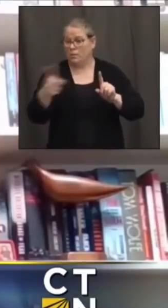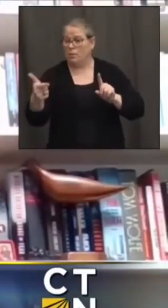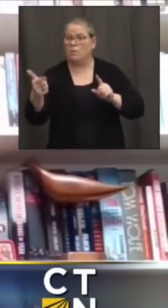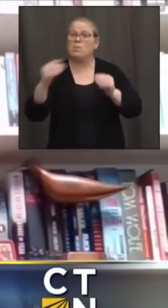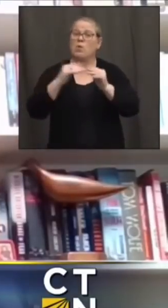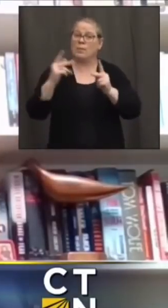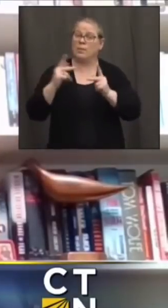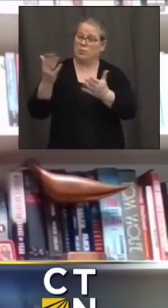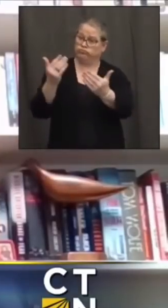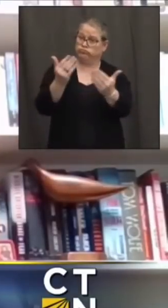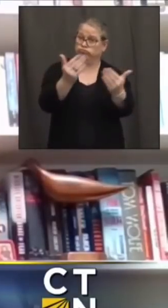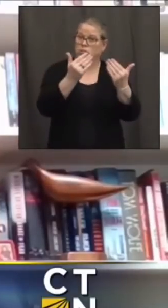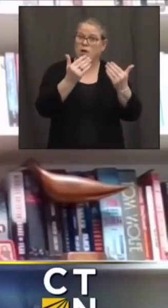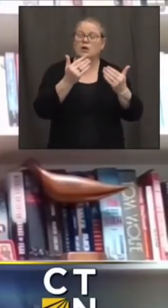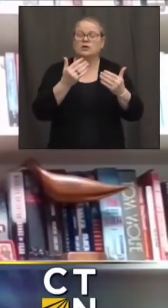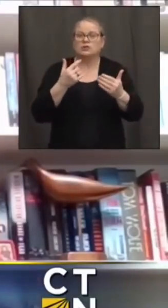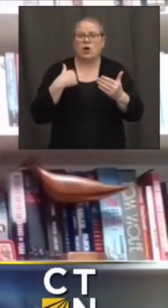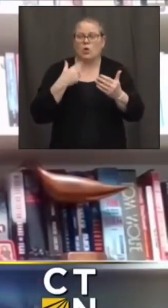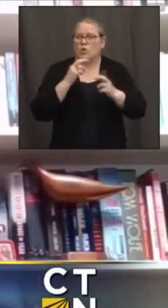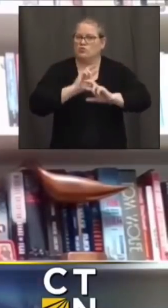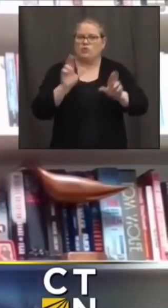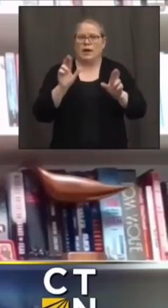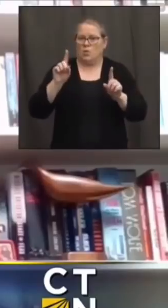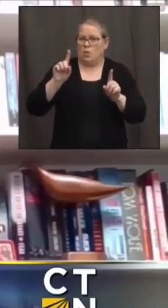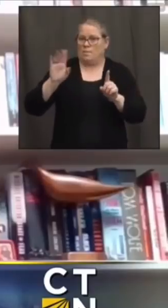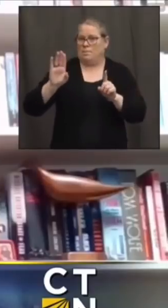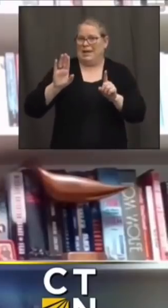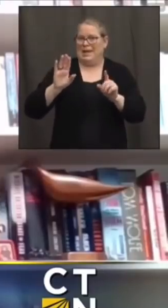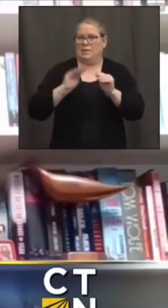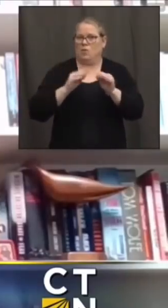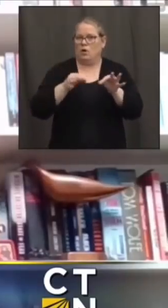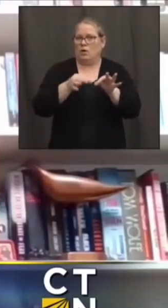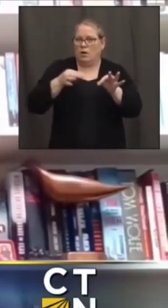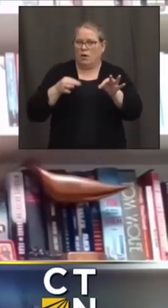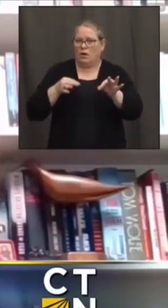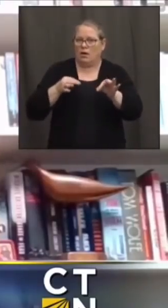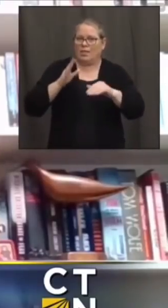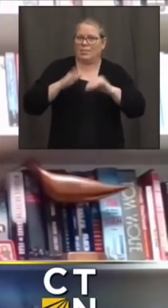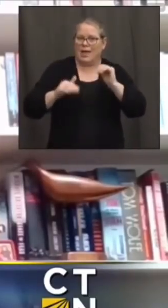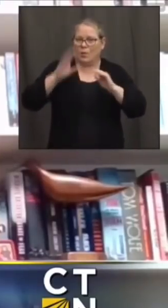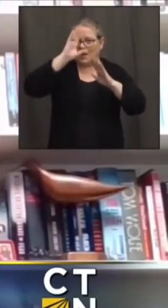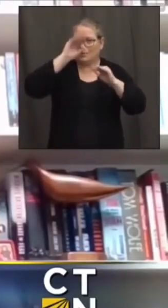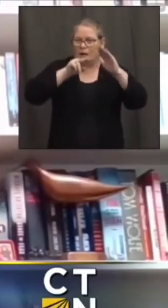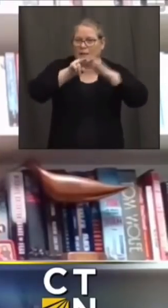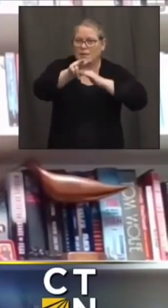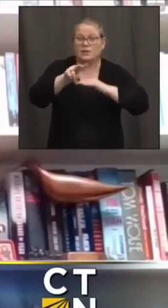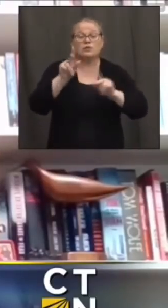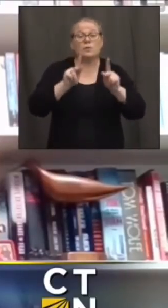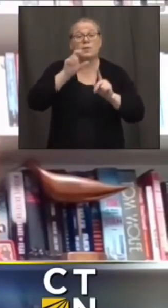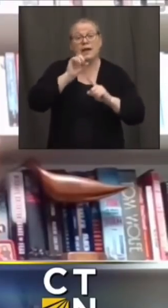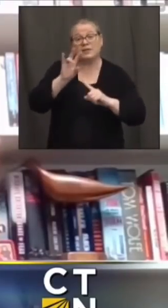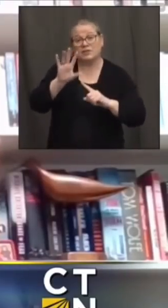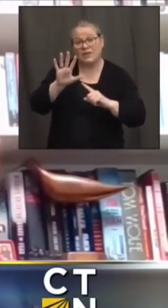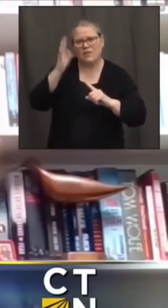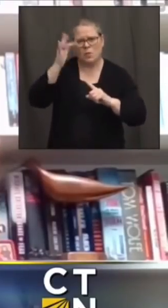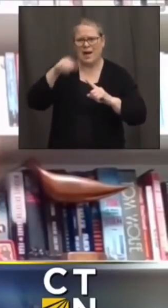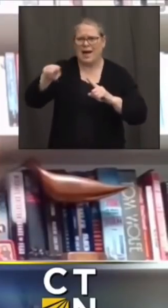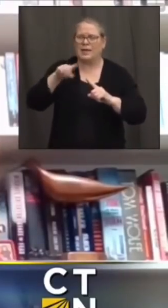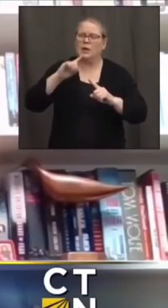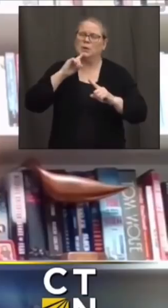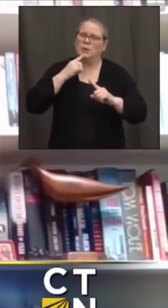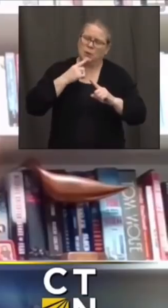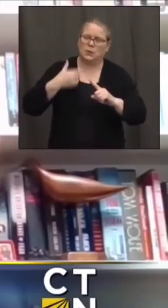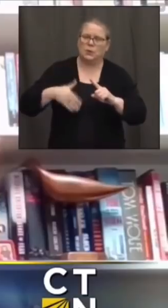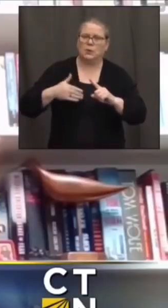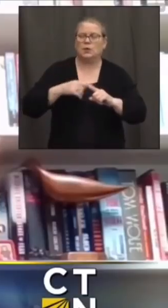earlier than we thought so we're focused now on individuals 75 and older because they're at very high risk for severe outcomes